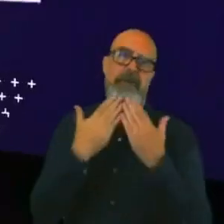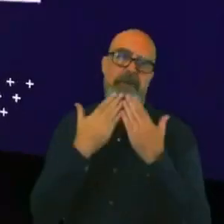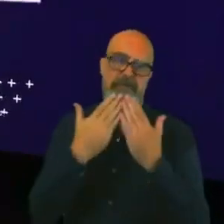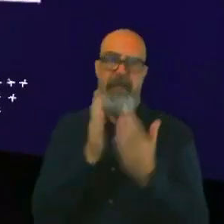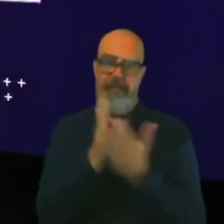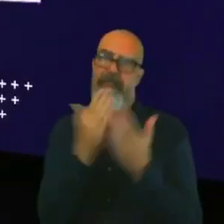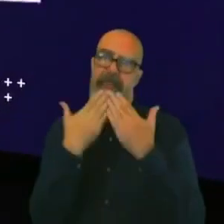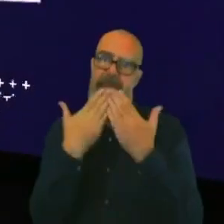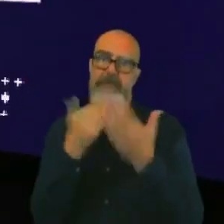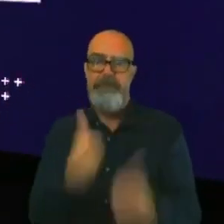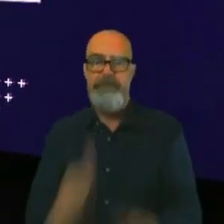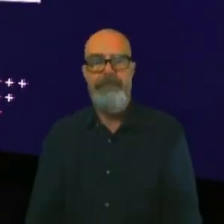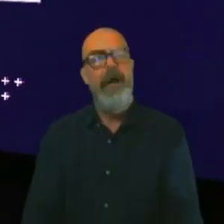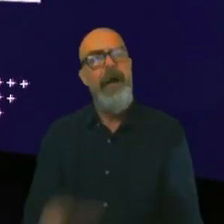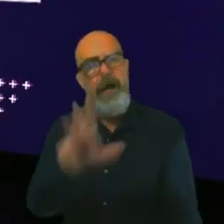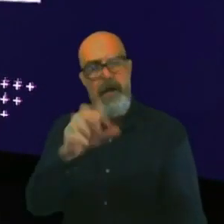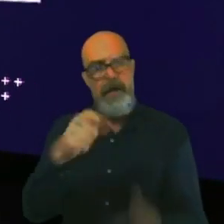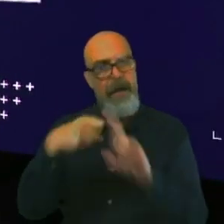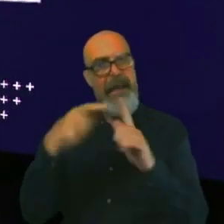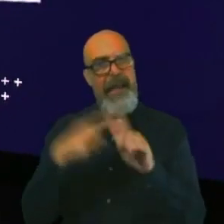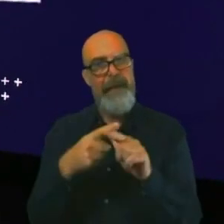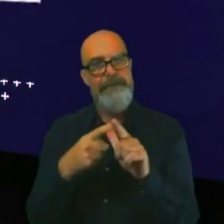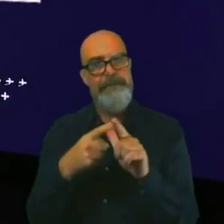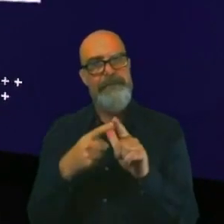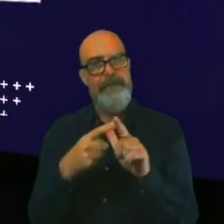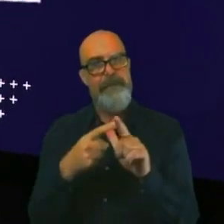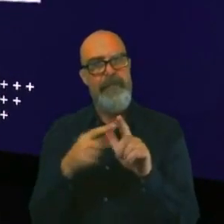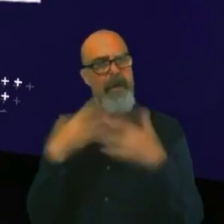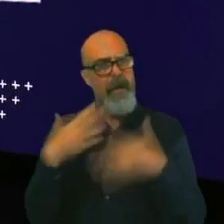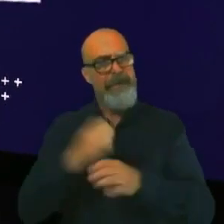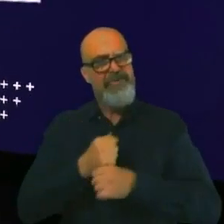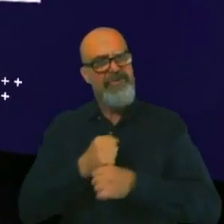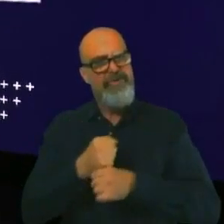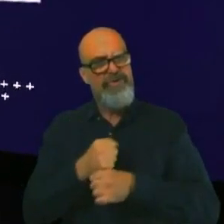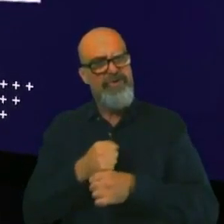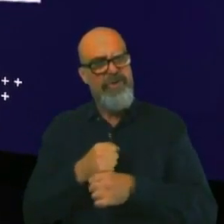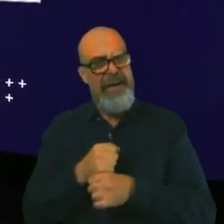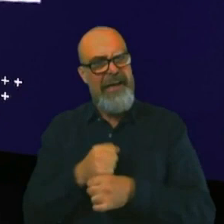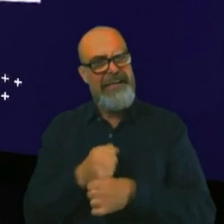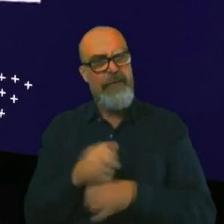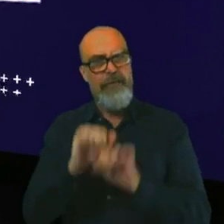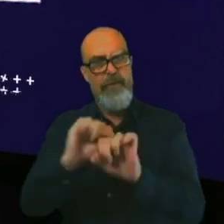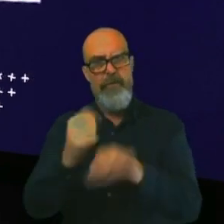So, Kellyanne, has it been stressful doing your job during COVID?